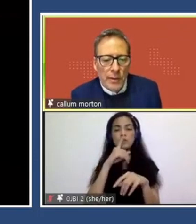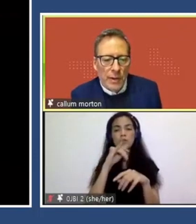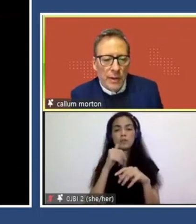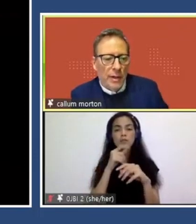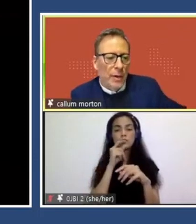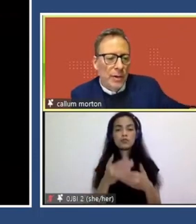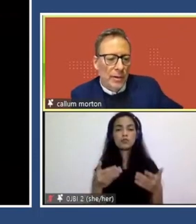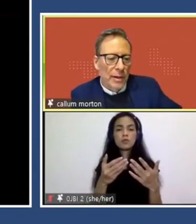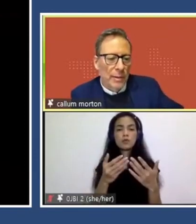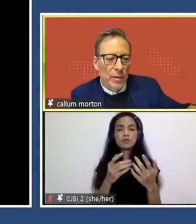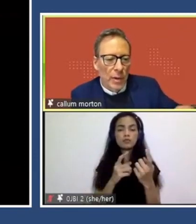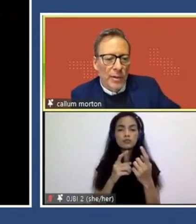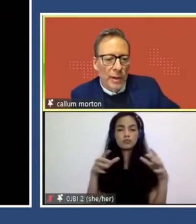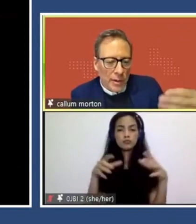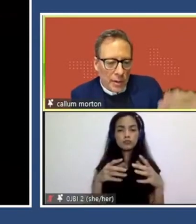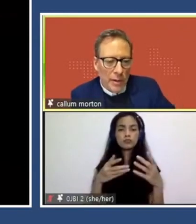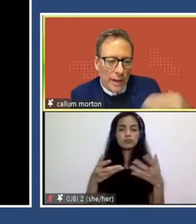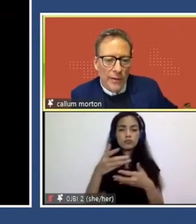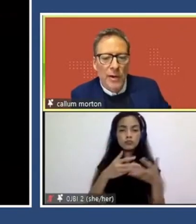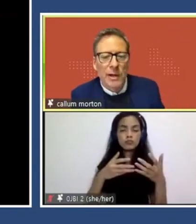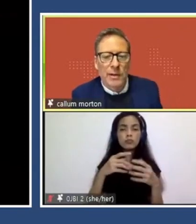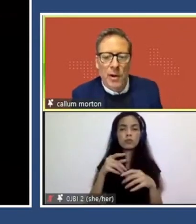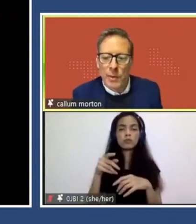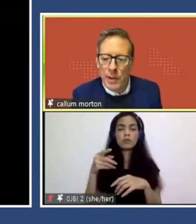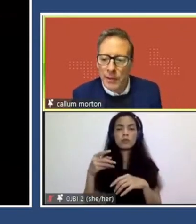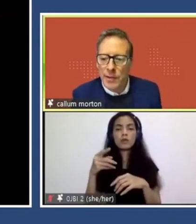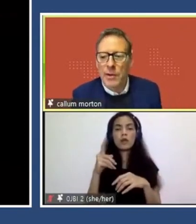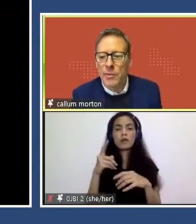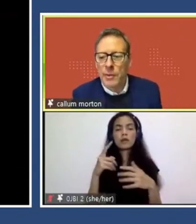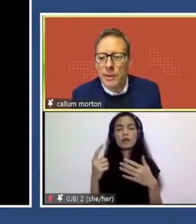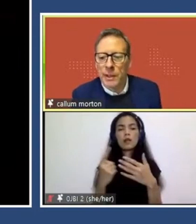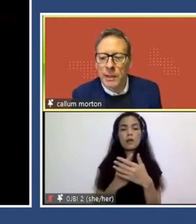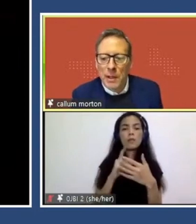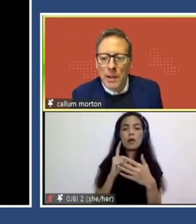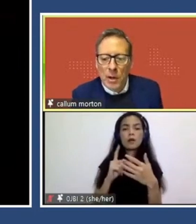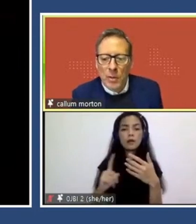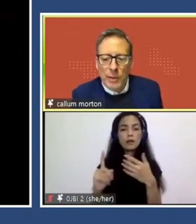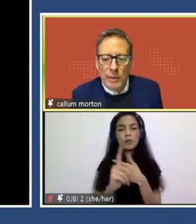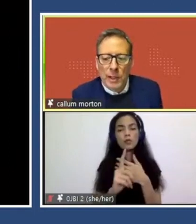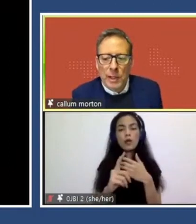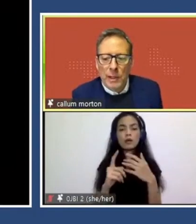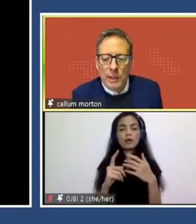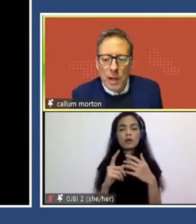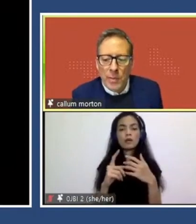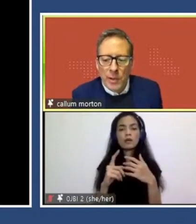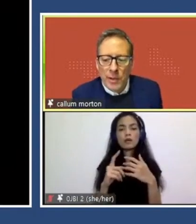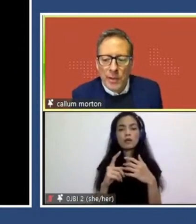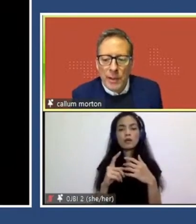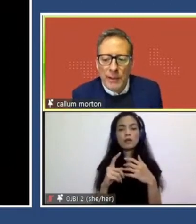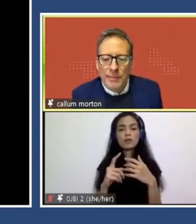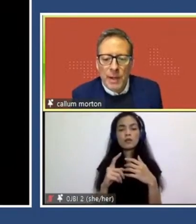so it's a kind of modular assemblage. On one side, it's sheer. On the other side, it's open. And then there's open, uh, open, uh,